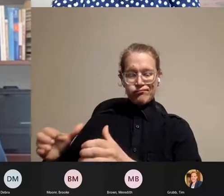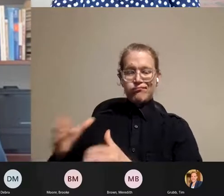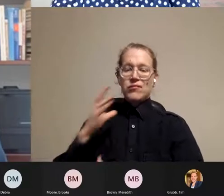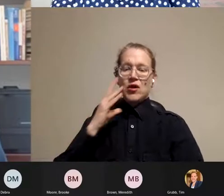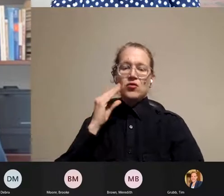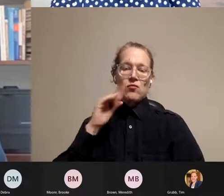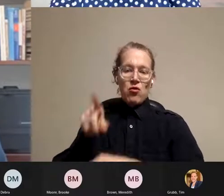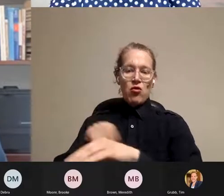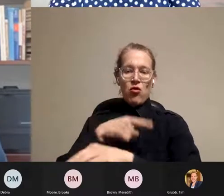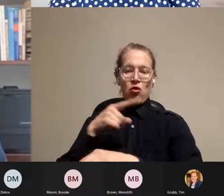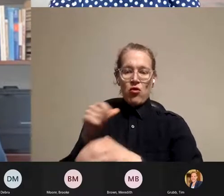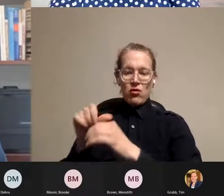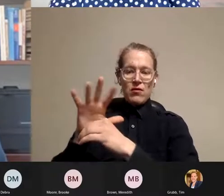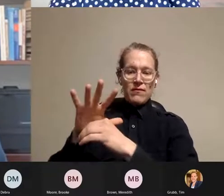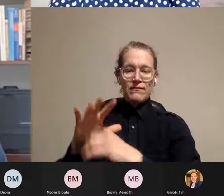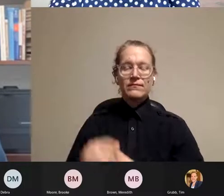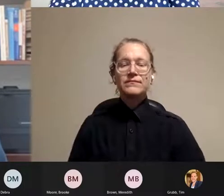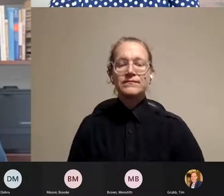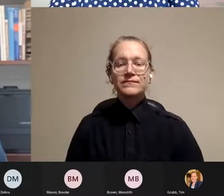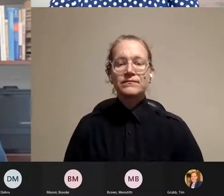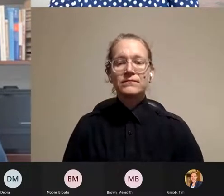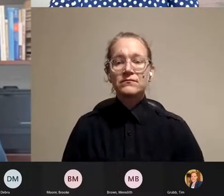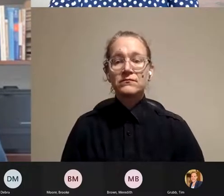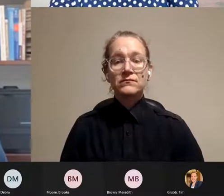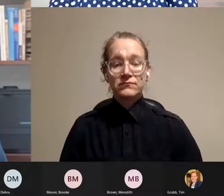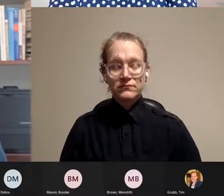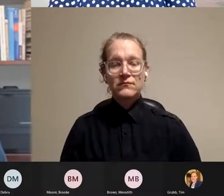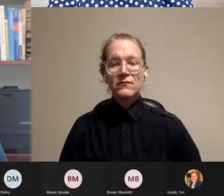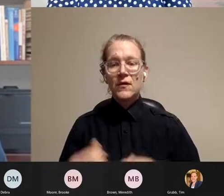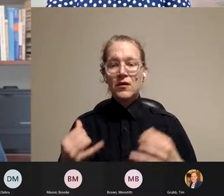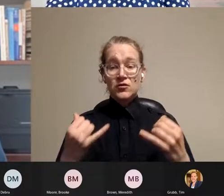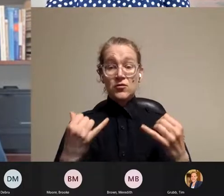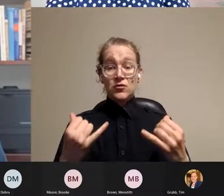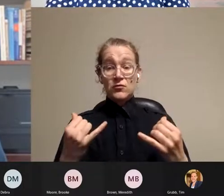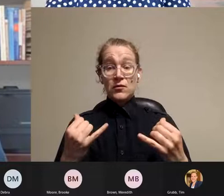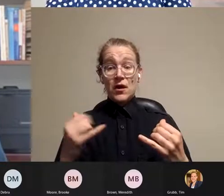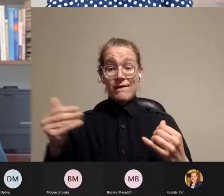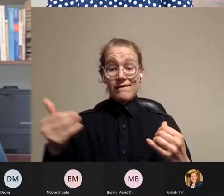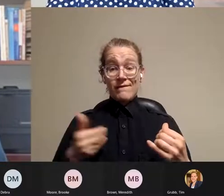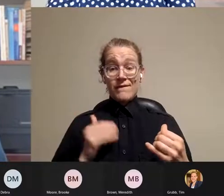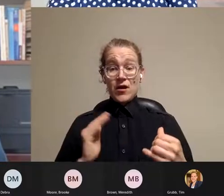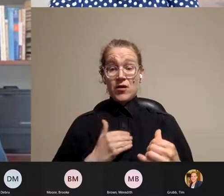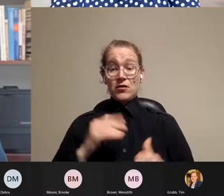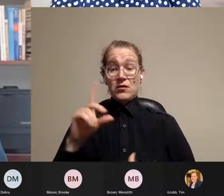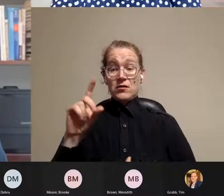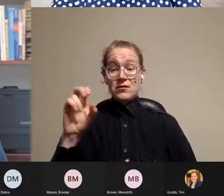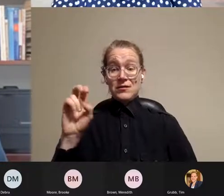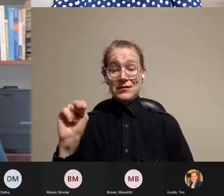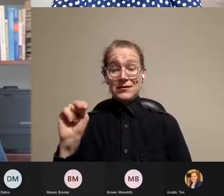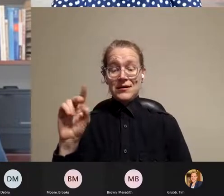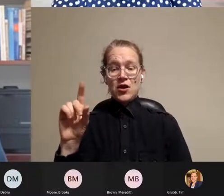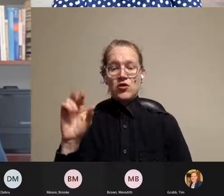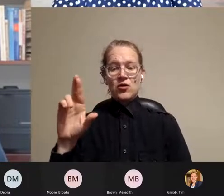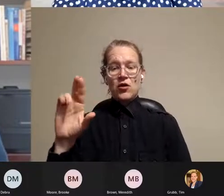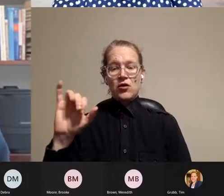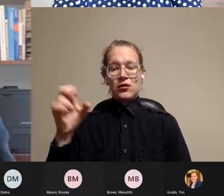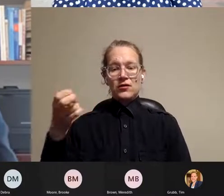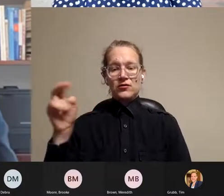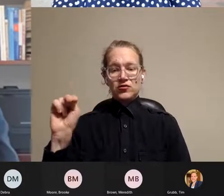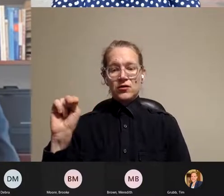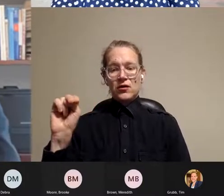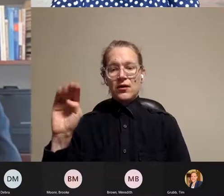Awesome. So I'll take this time to invite our Dean, Dr. John McCarthy, to say something